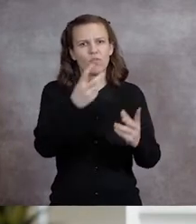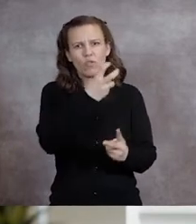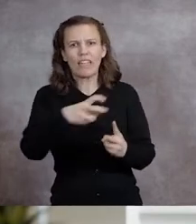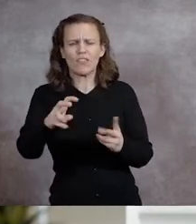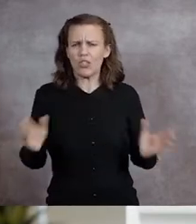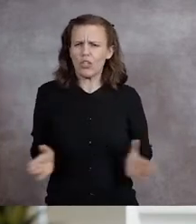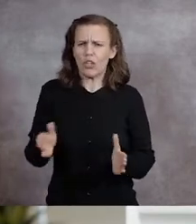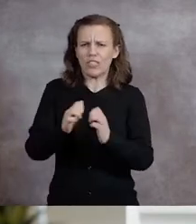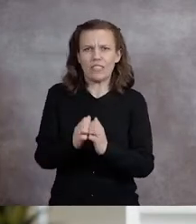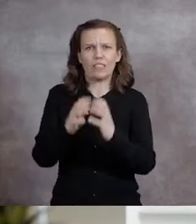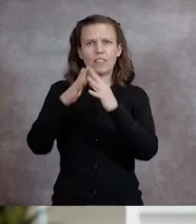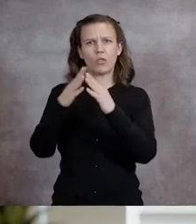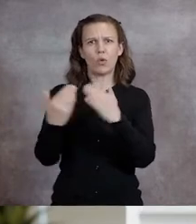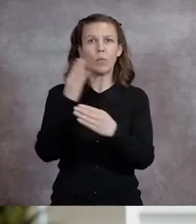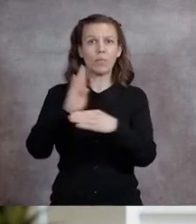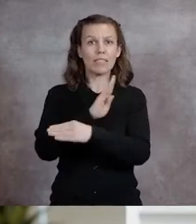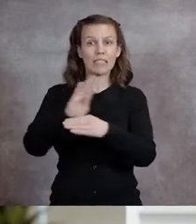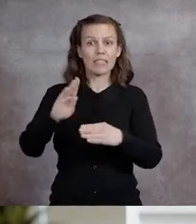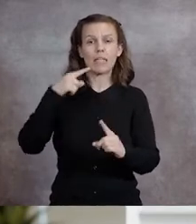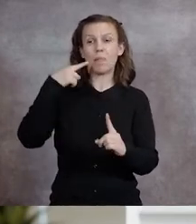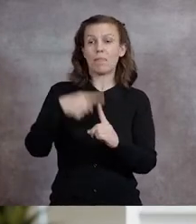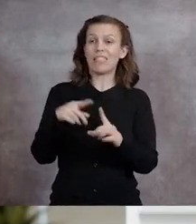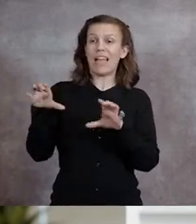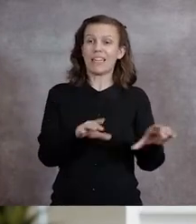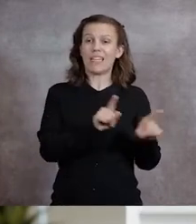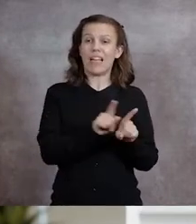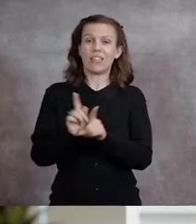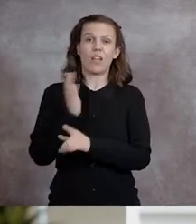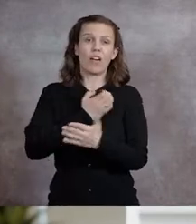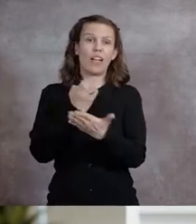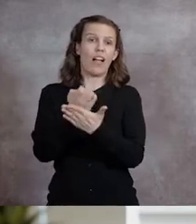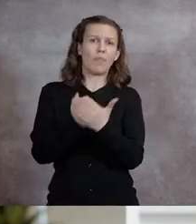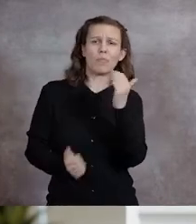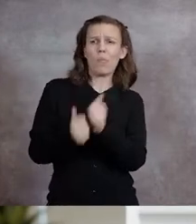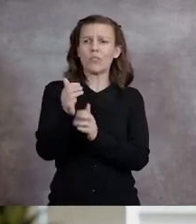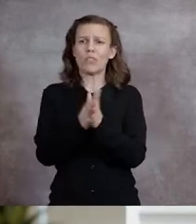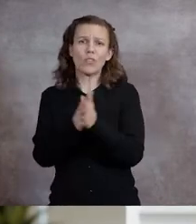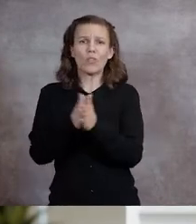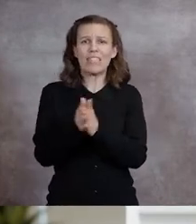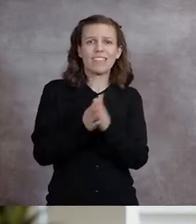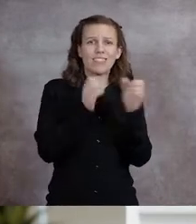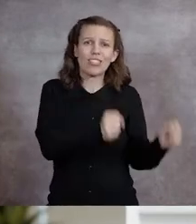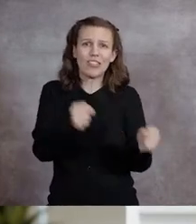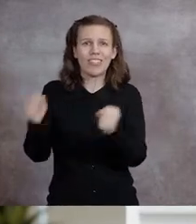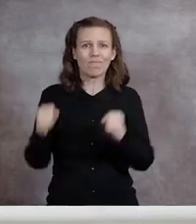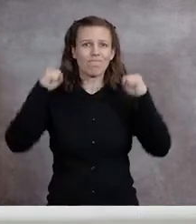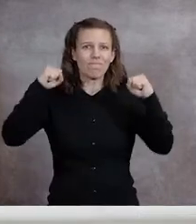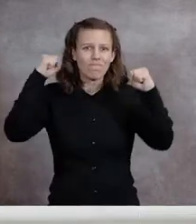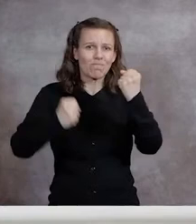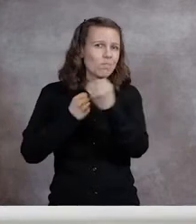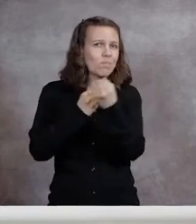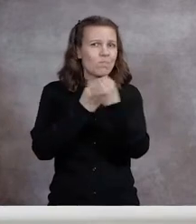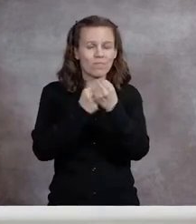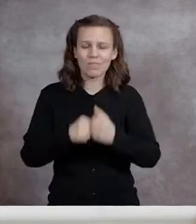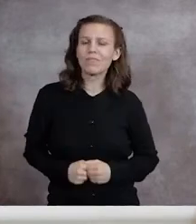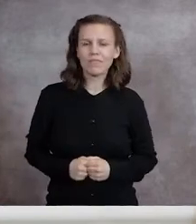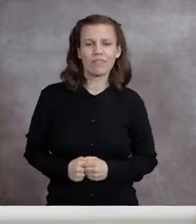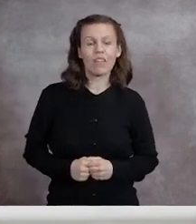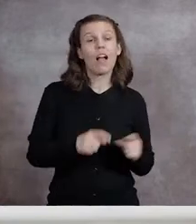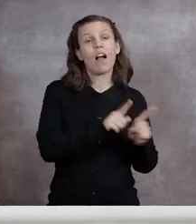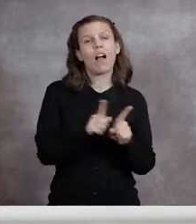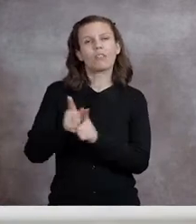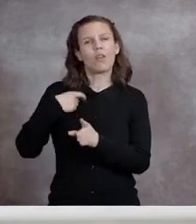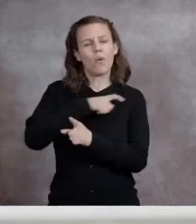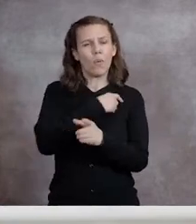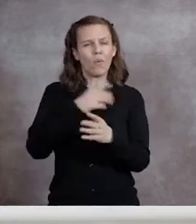encouraging startups, and generally acting as our economy's most enthusiastic cheerleader. We also completed